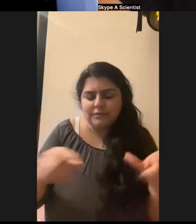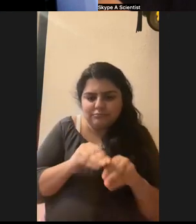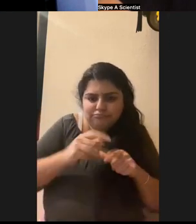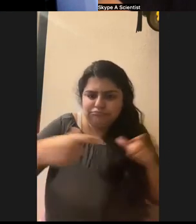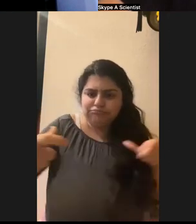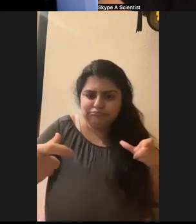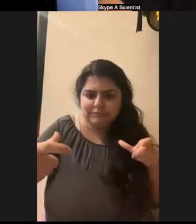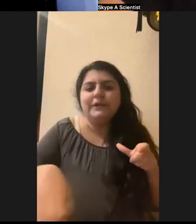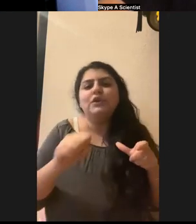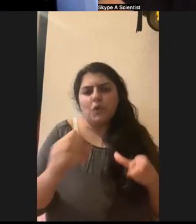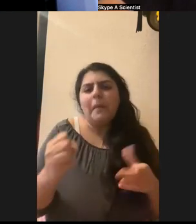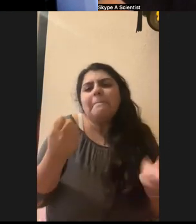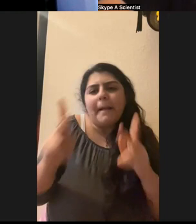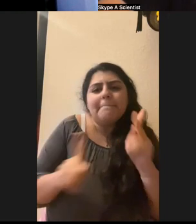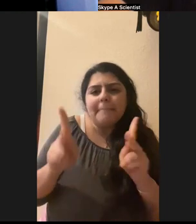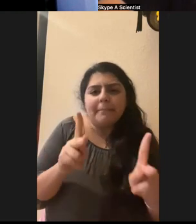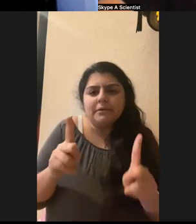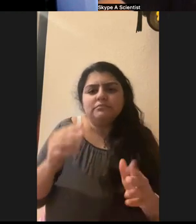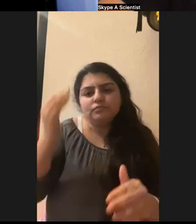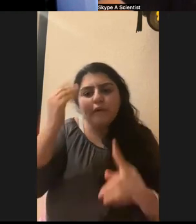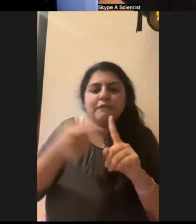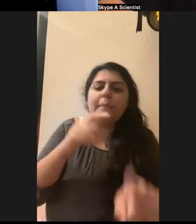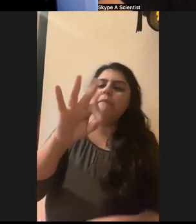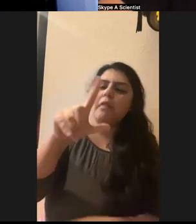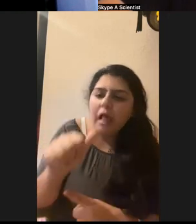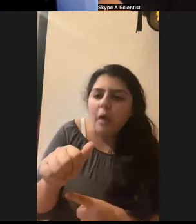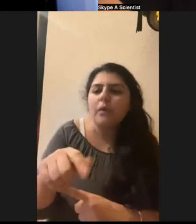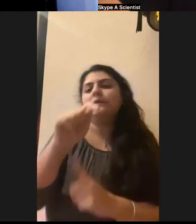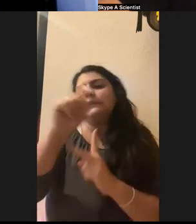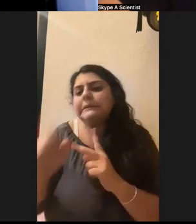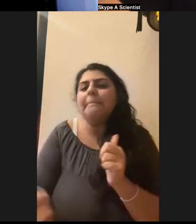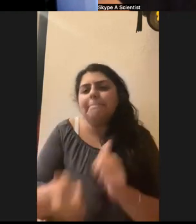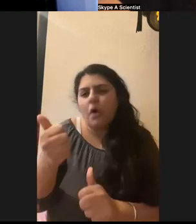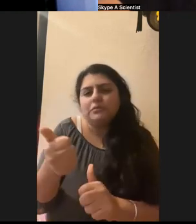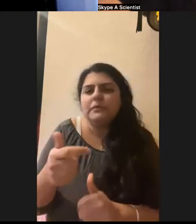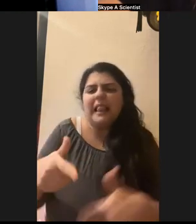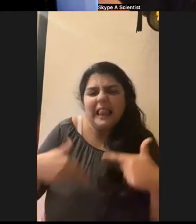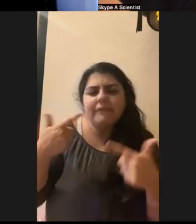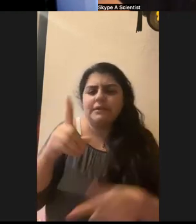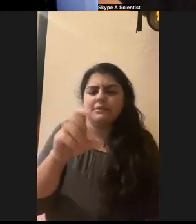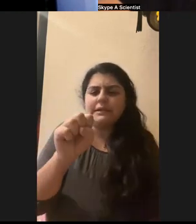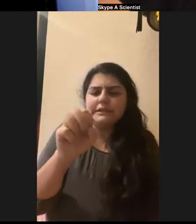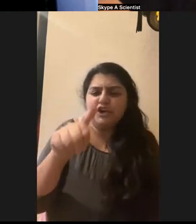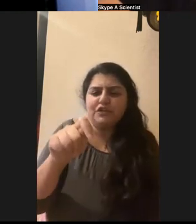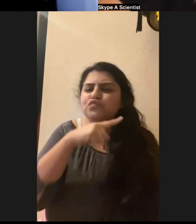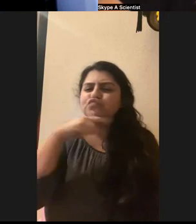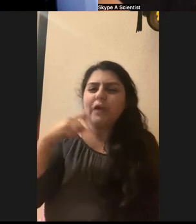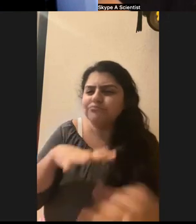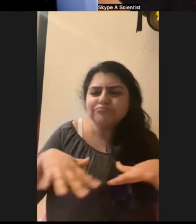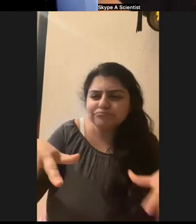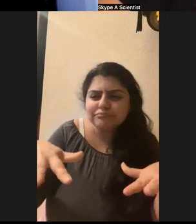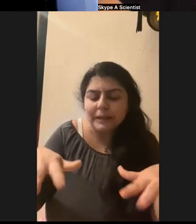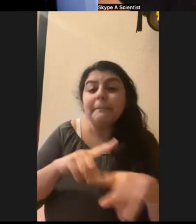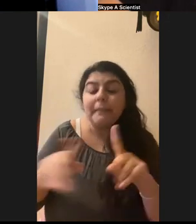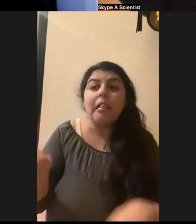know them from Florida, uh, Texas, they think of them as a desert animal, nine banded armadillos. And then, yeah, in the last